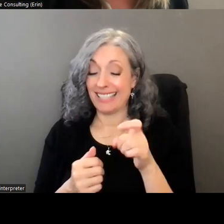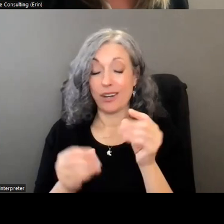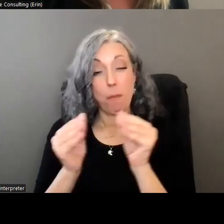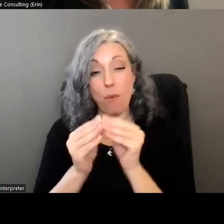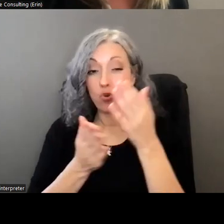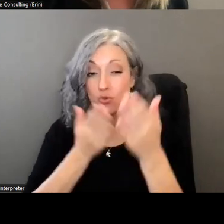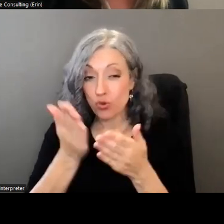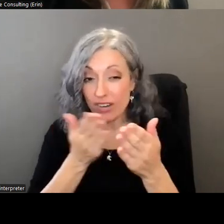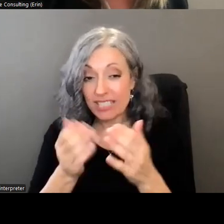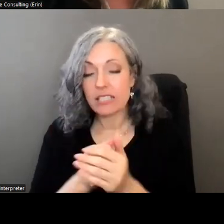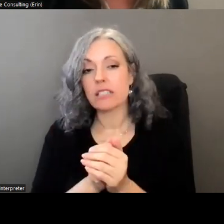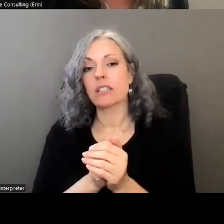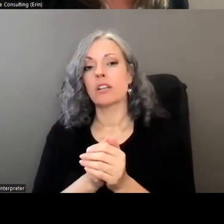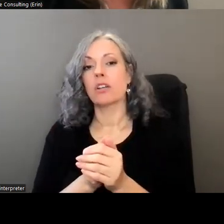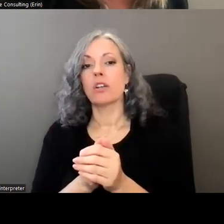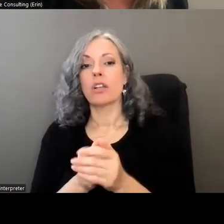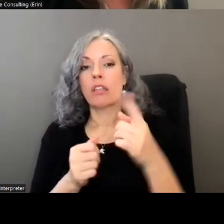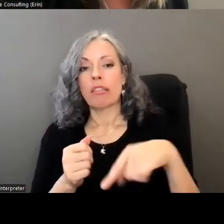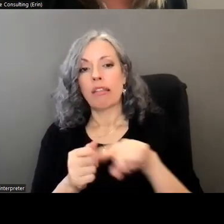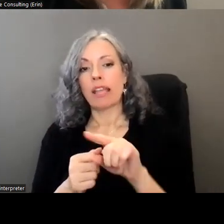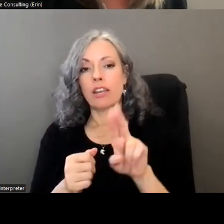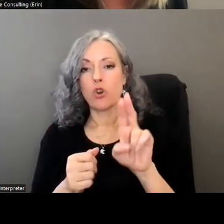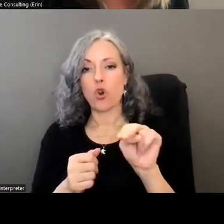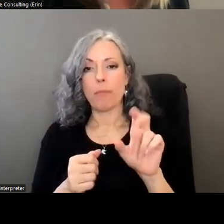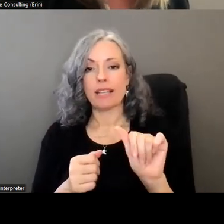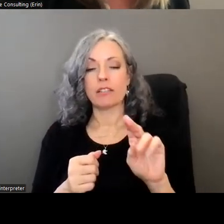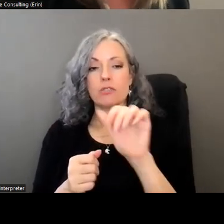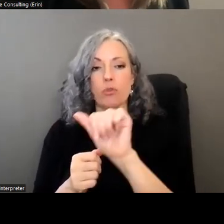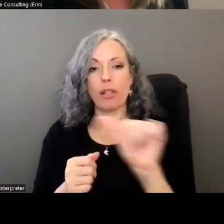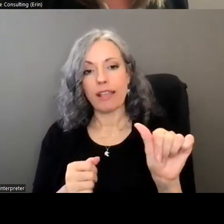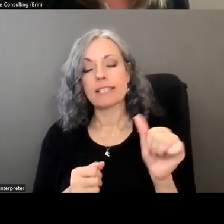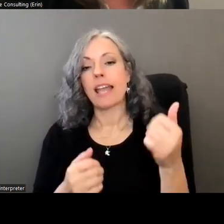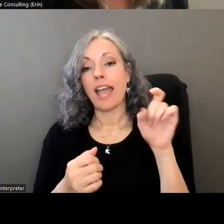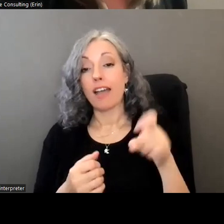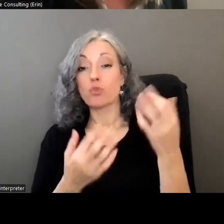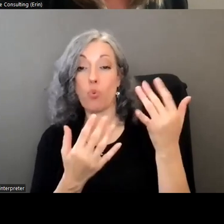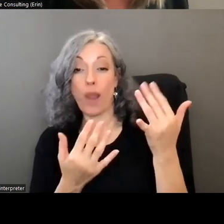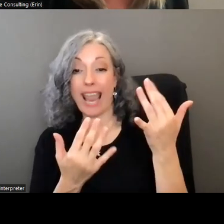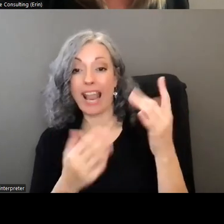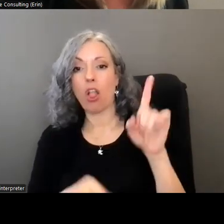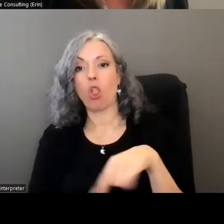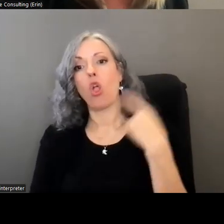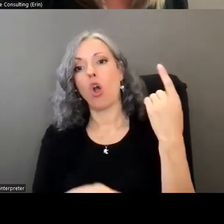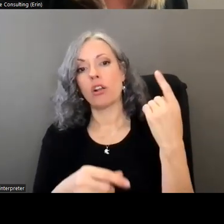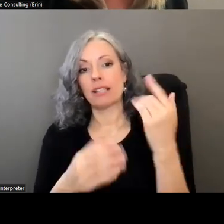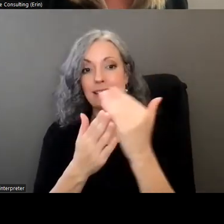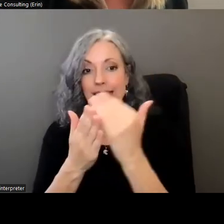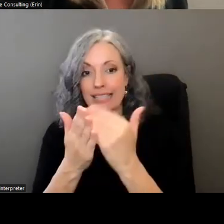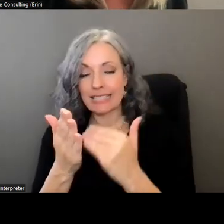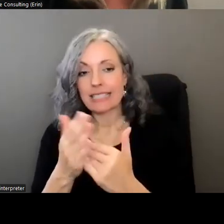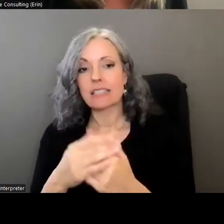those in urban triple a's face higher concentrations of demands wait lists and higher cost of living paired with significant significant housing shortages